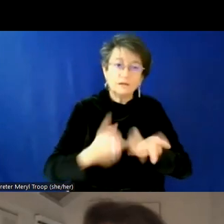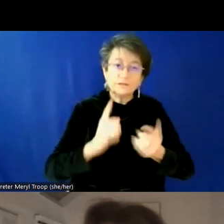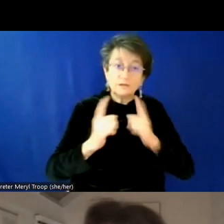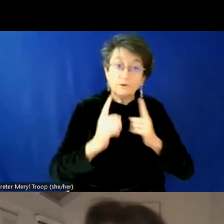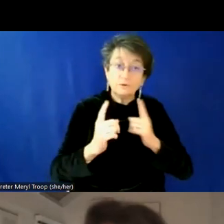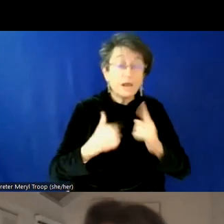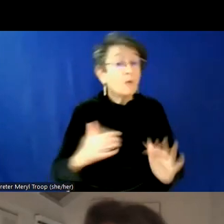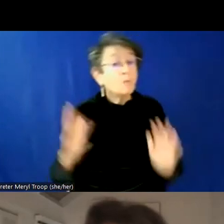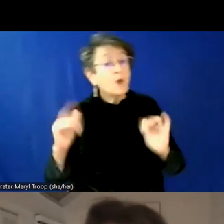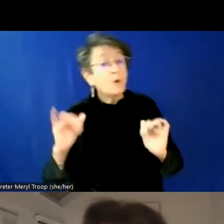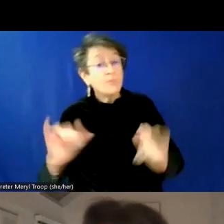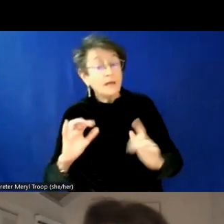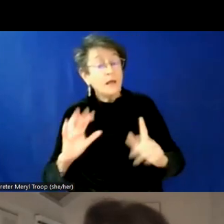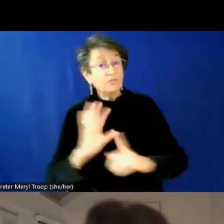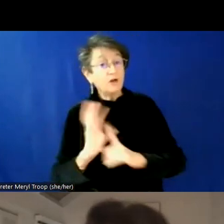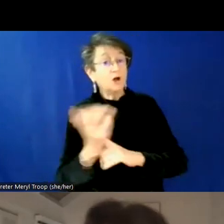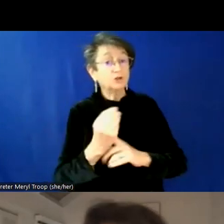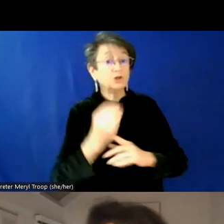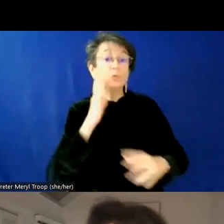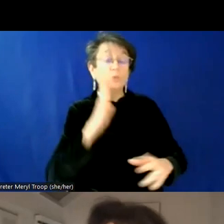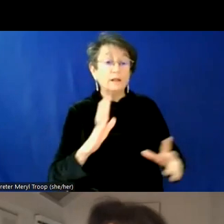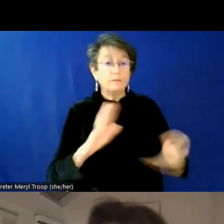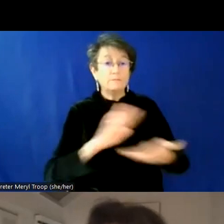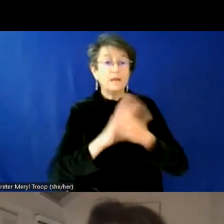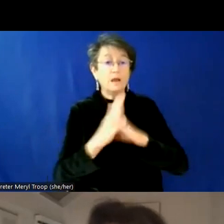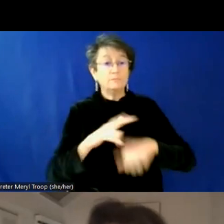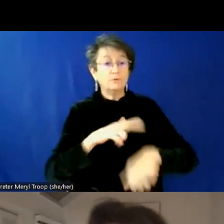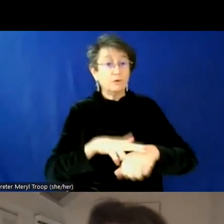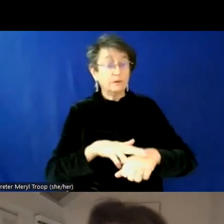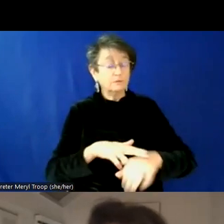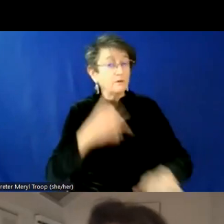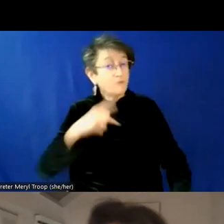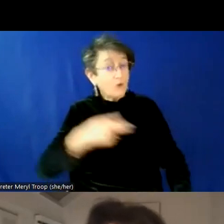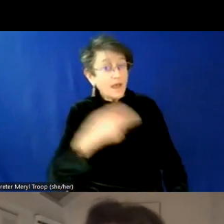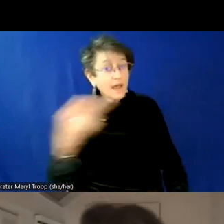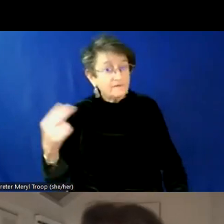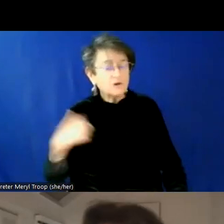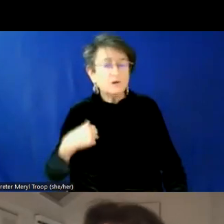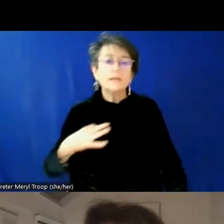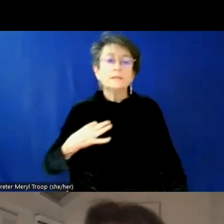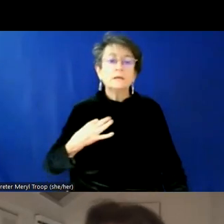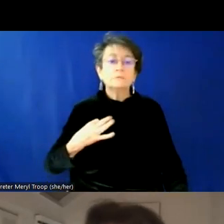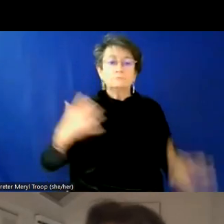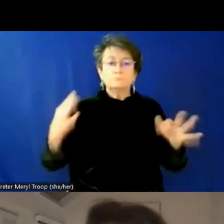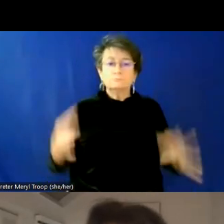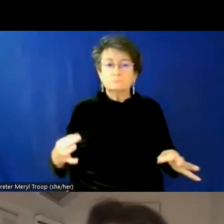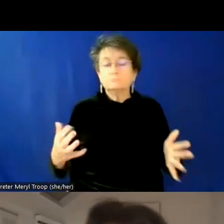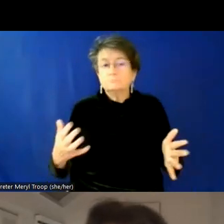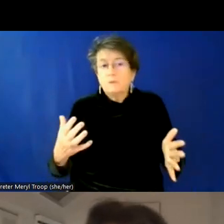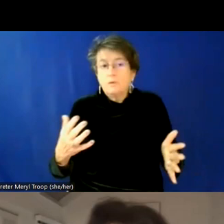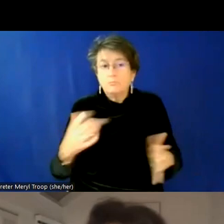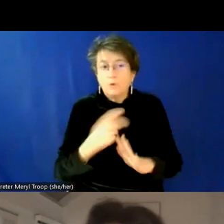normalizes for that person. It is a voluntary program for us. And, and, and I think that that has worked well. Um, so we're not